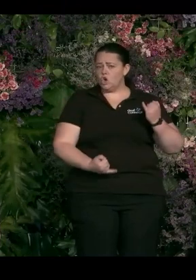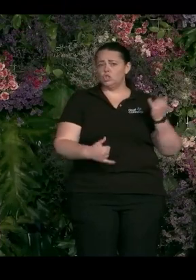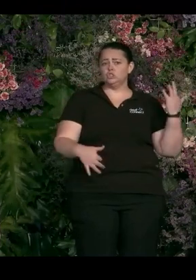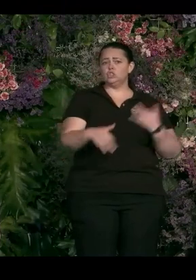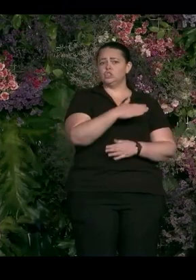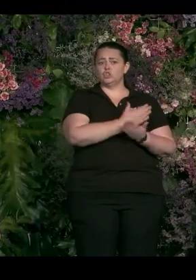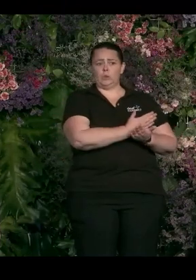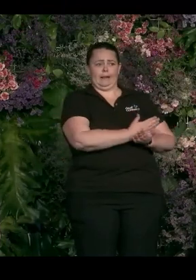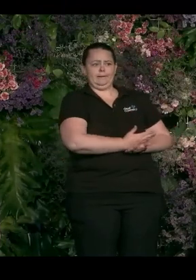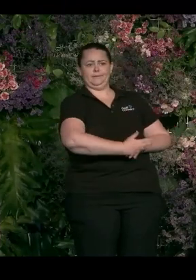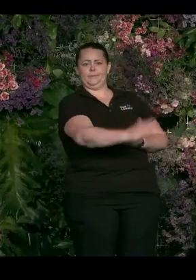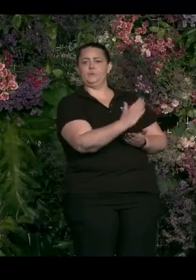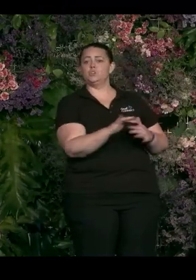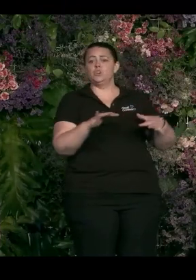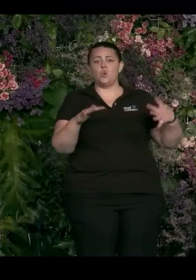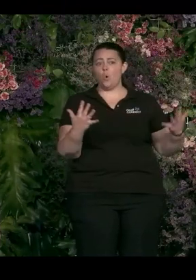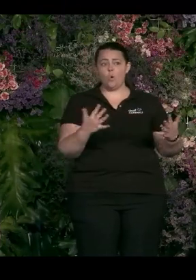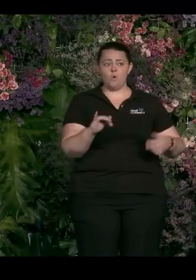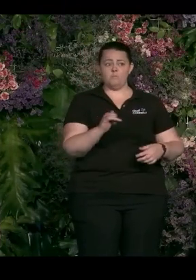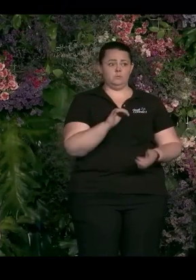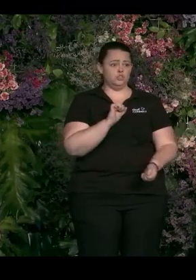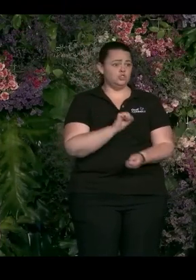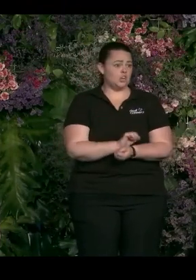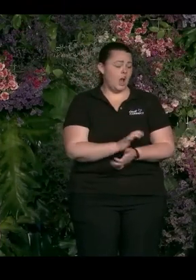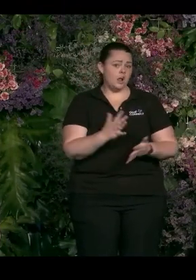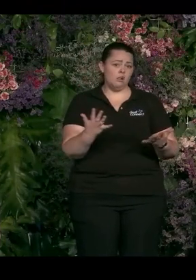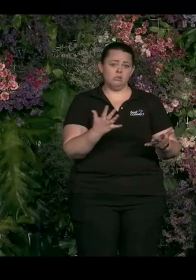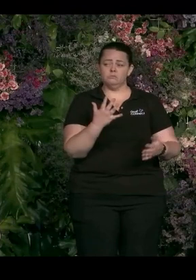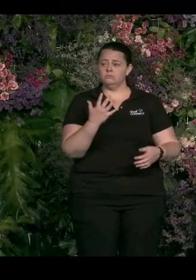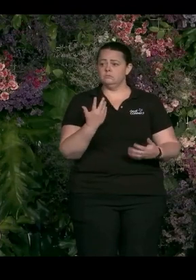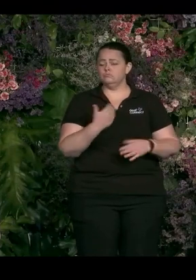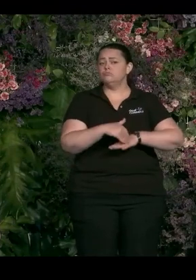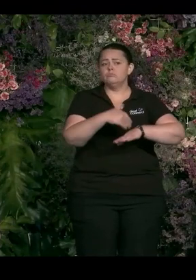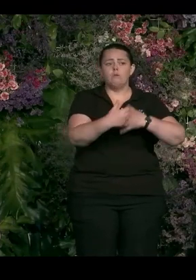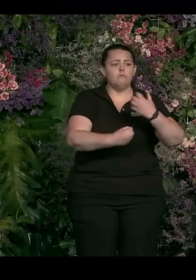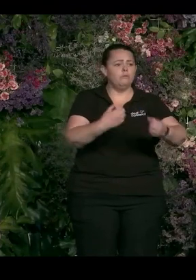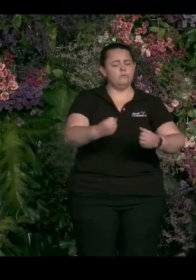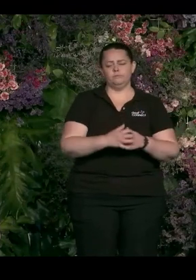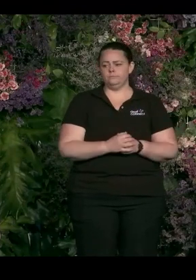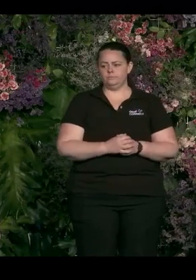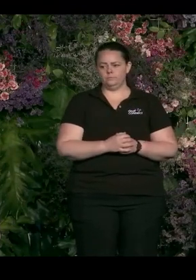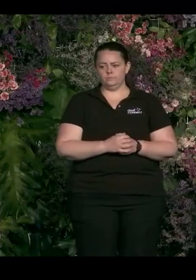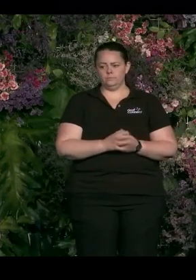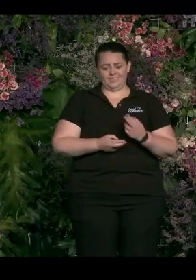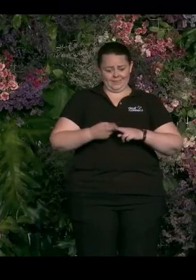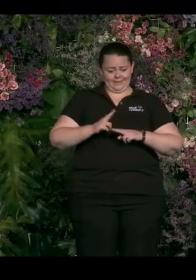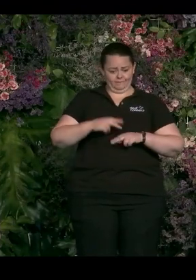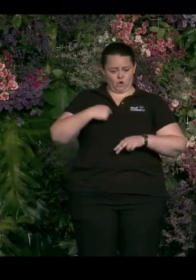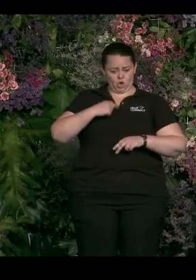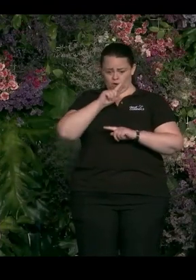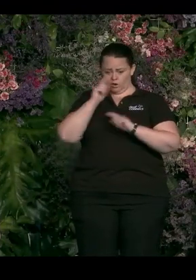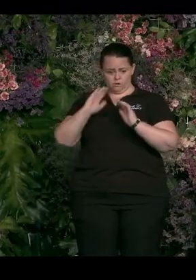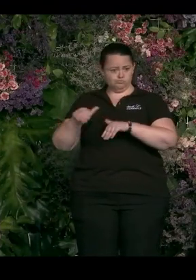justice system, may not. But certainly the risk, if I can't provide inclusive services to the people they serve,